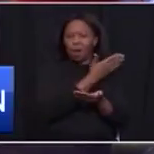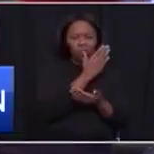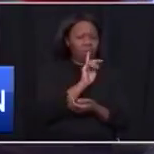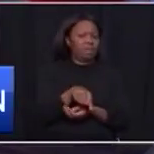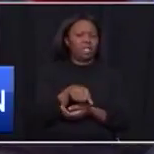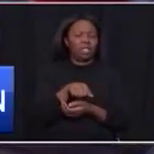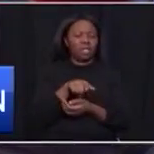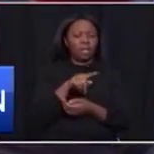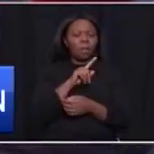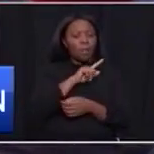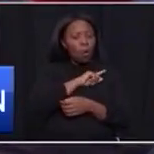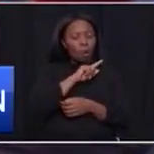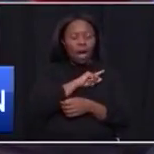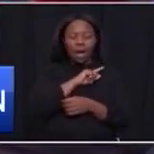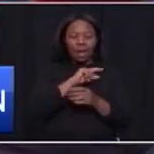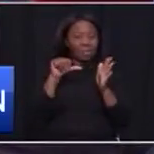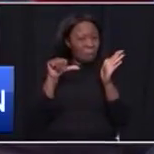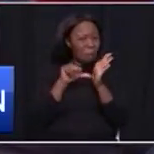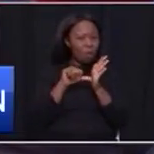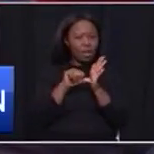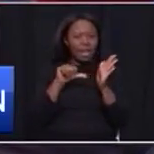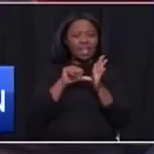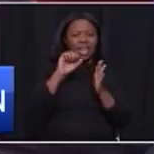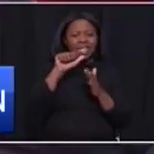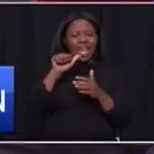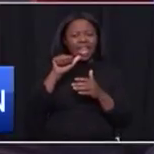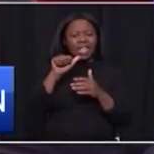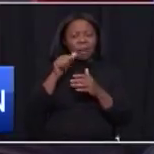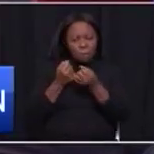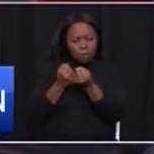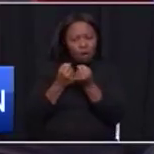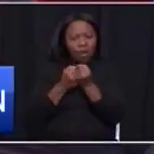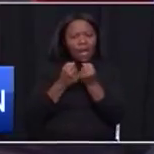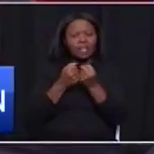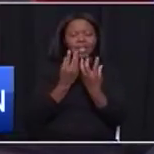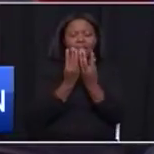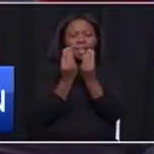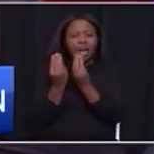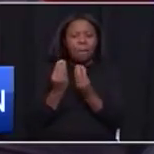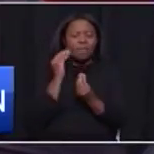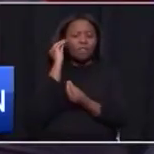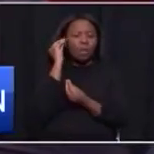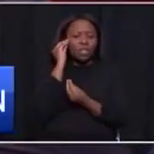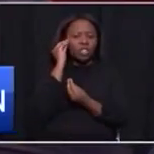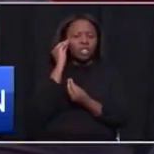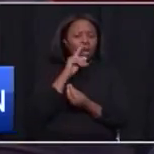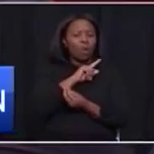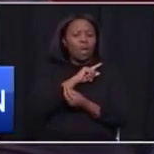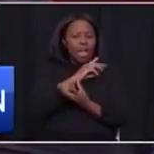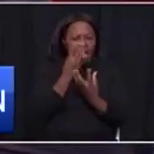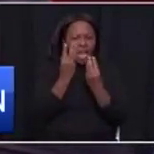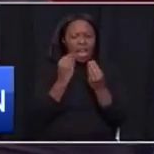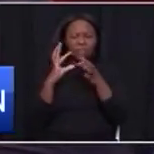because StatesSA has recently provided data that shows that there is a direct relationship or